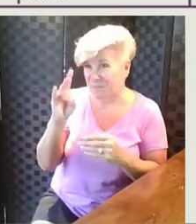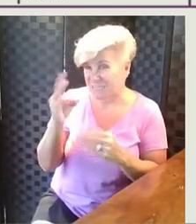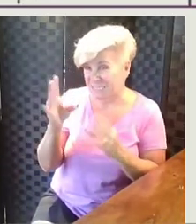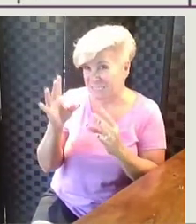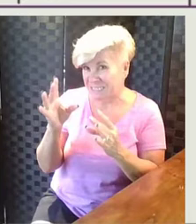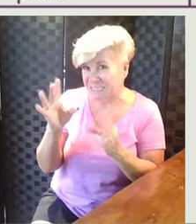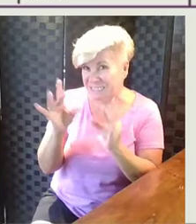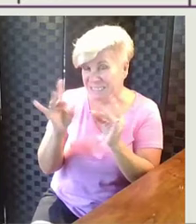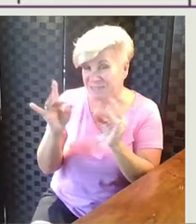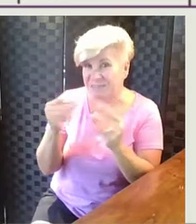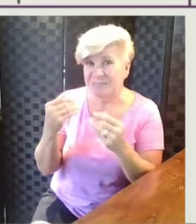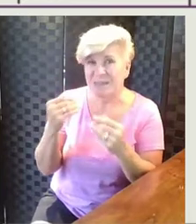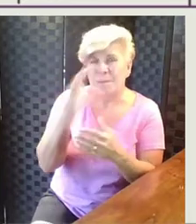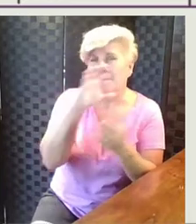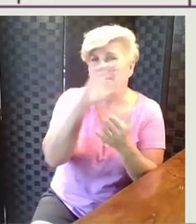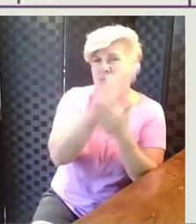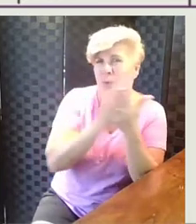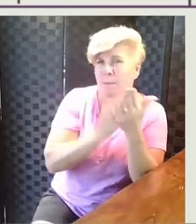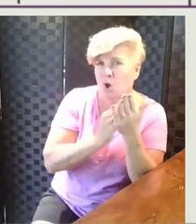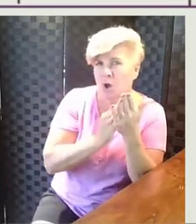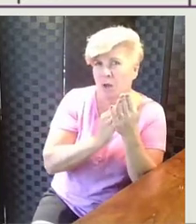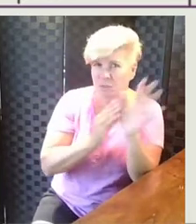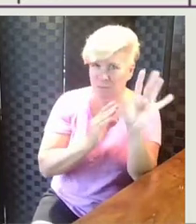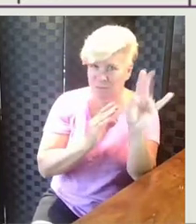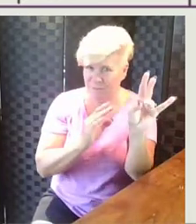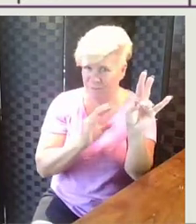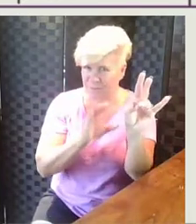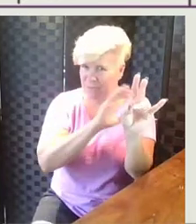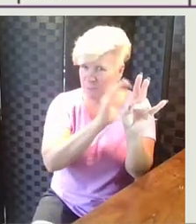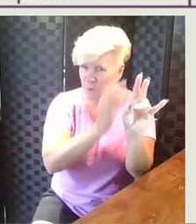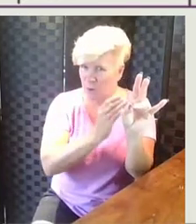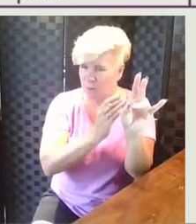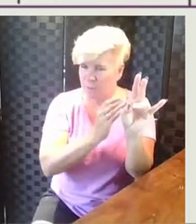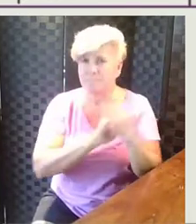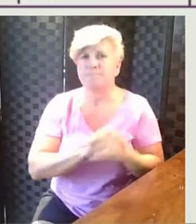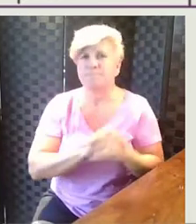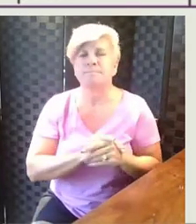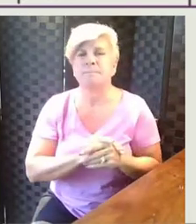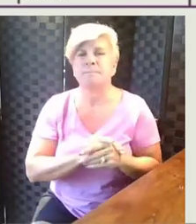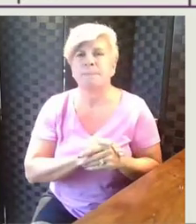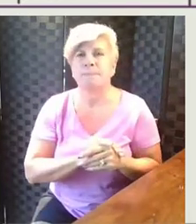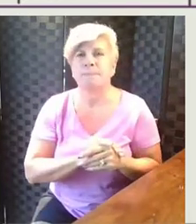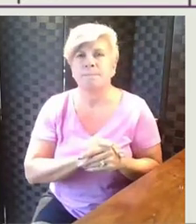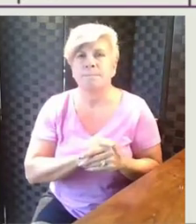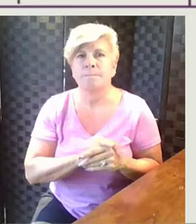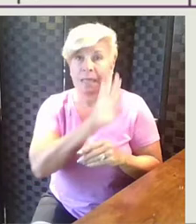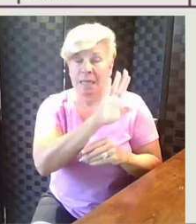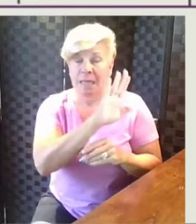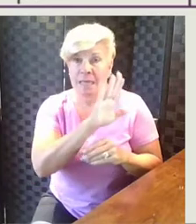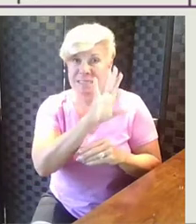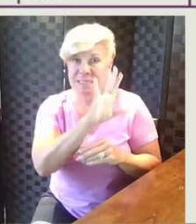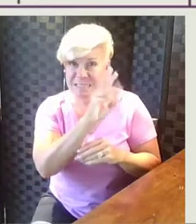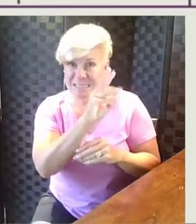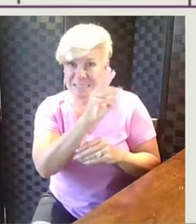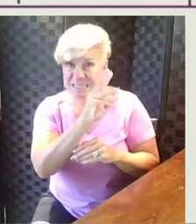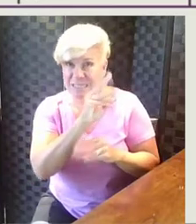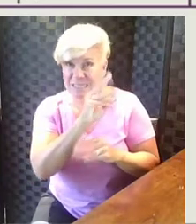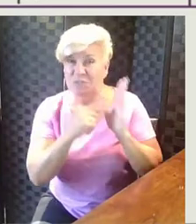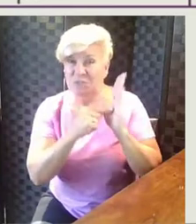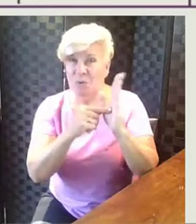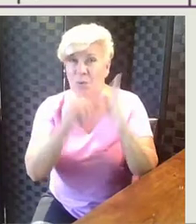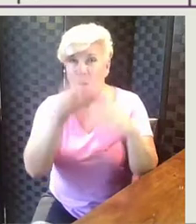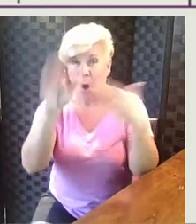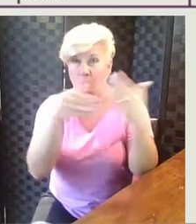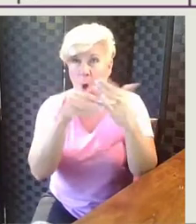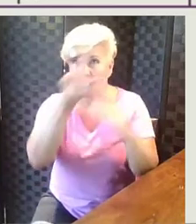stickers. So he shows Maya's seven stickers in the part section and his sixteen stickers in